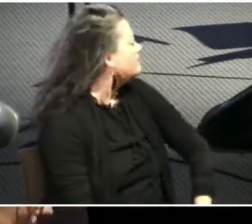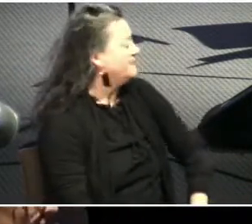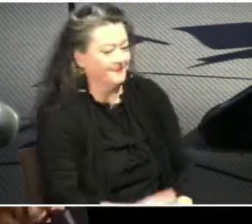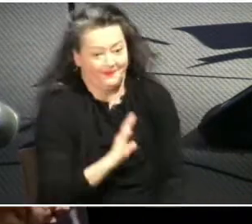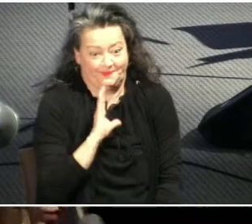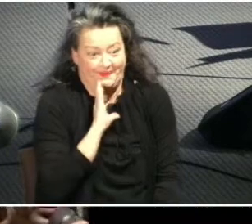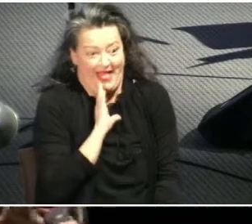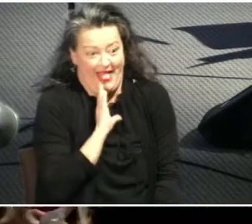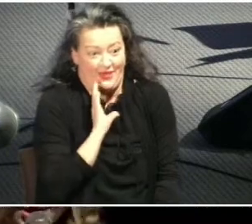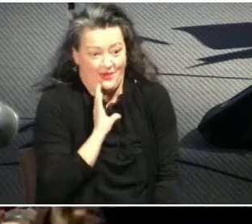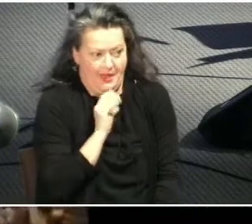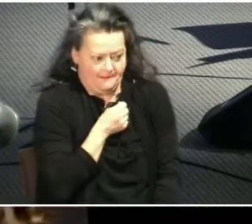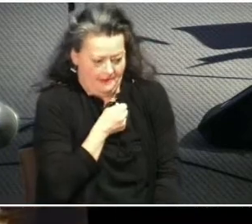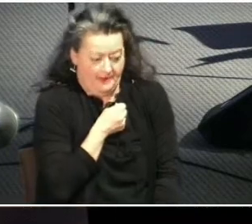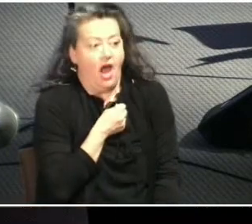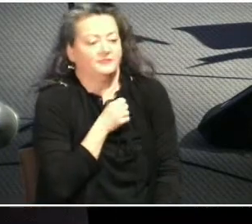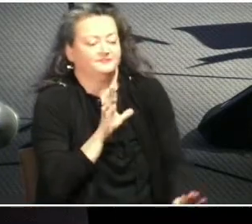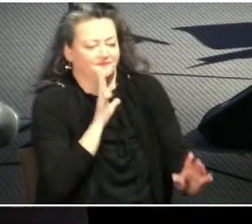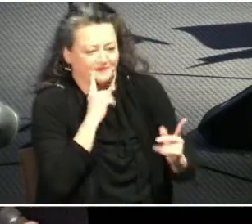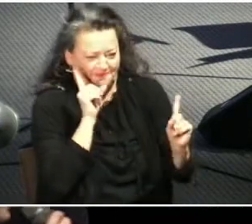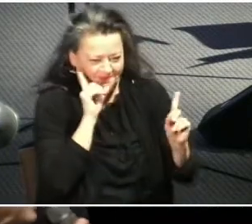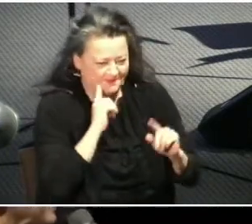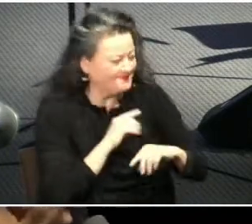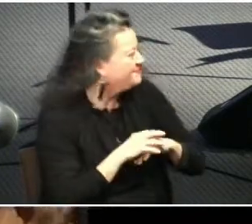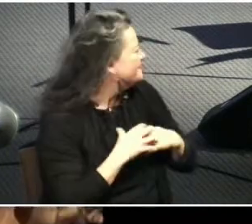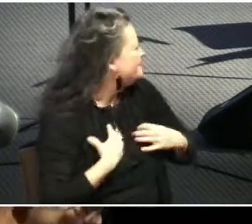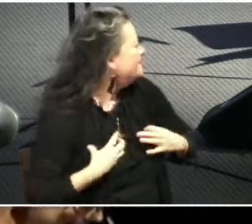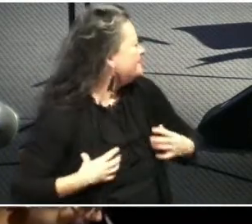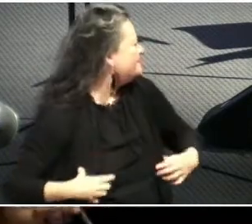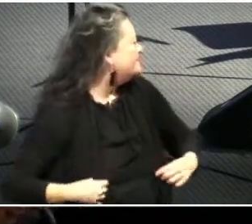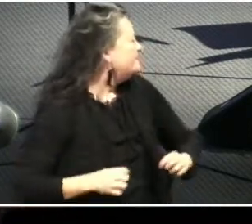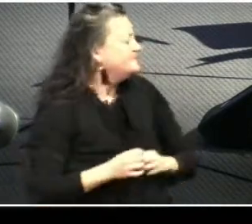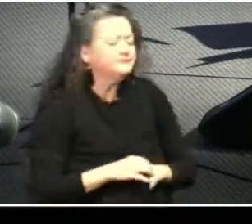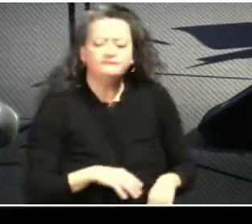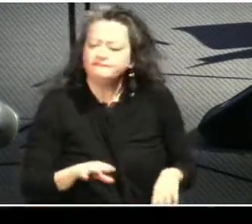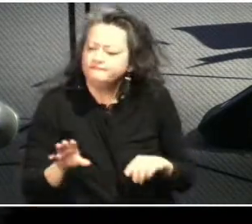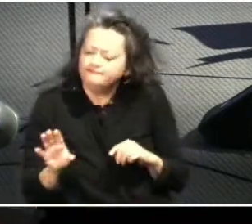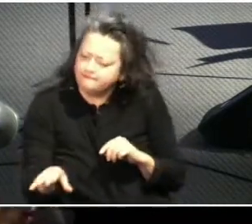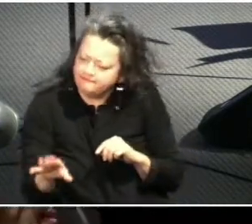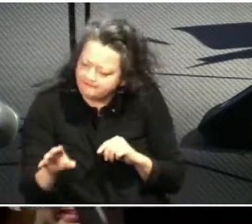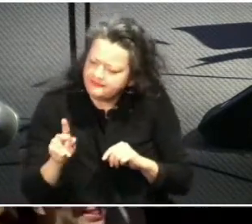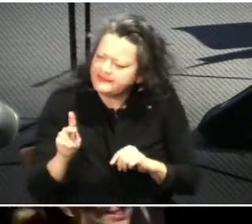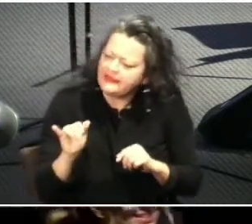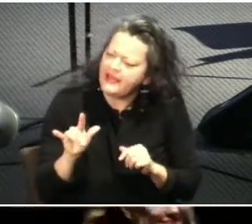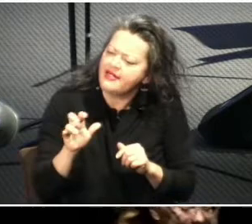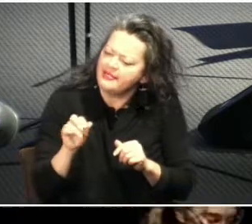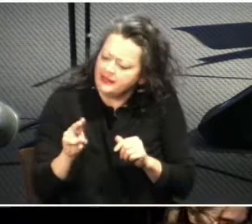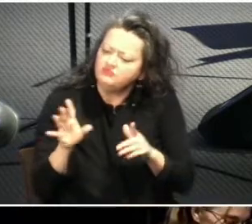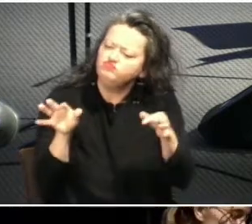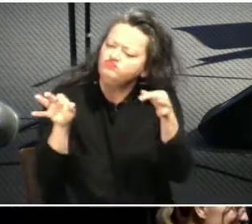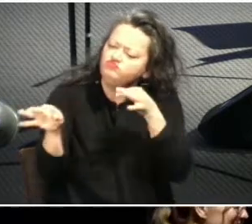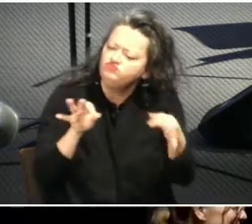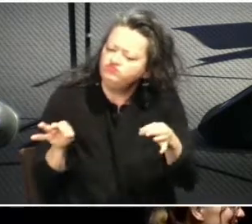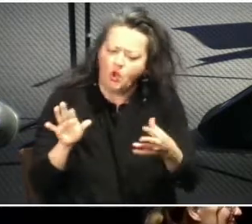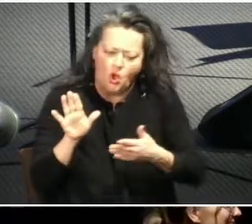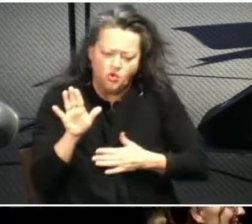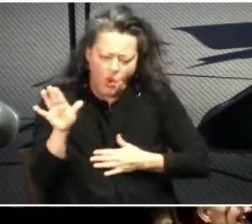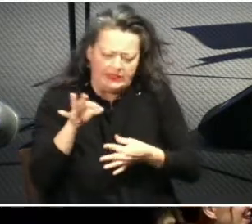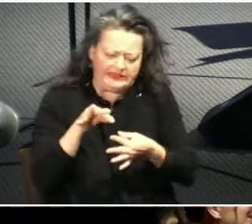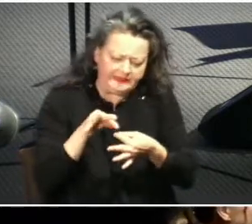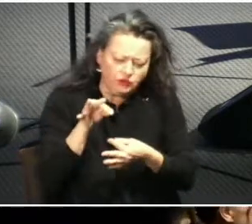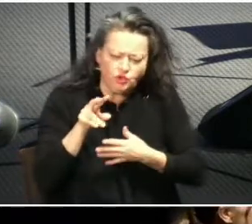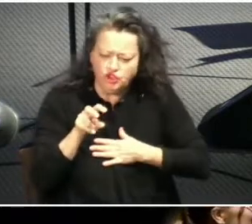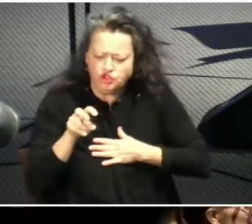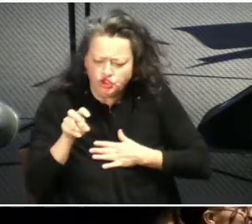it says it's not oh there we go hello great kaylin could you tell us a little bit about your spiritual journey and your